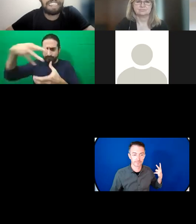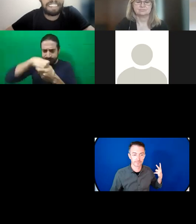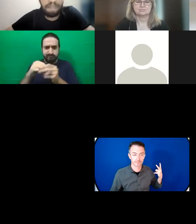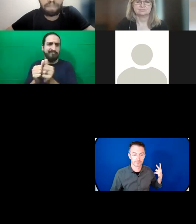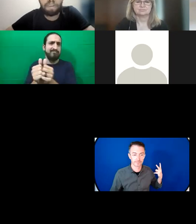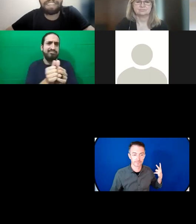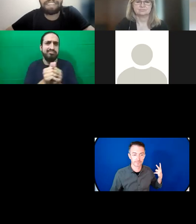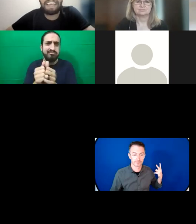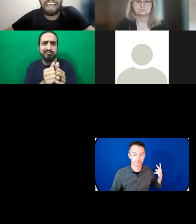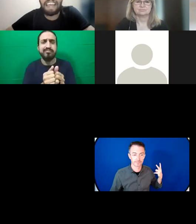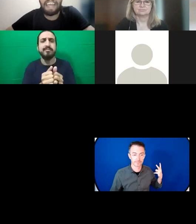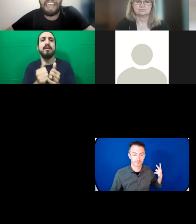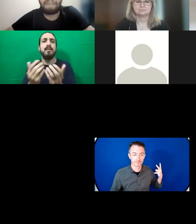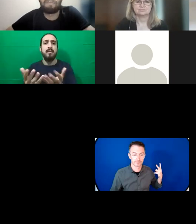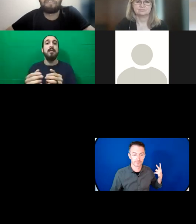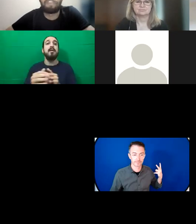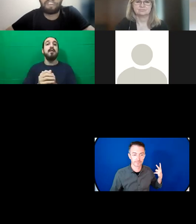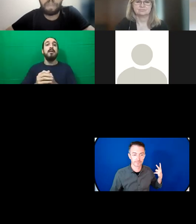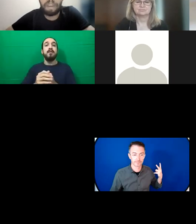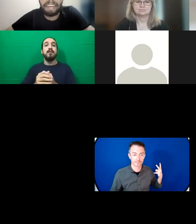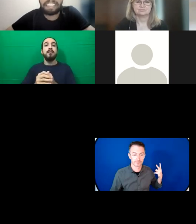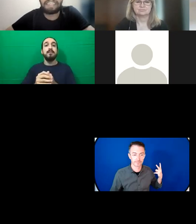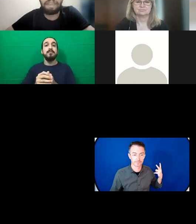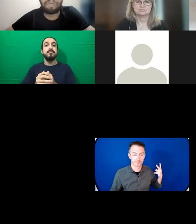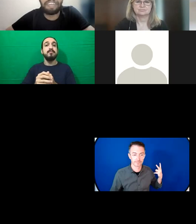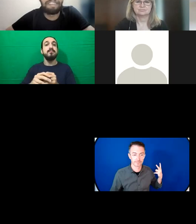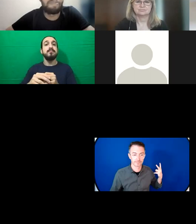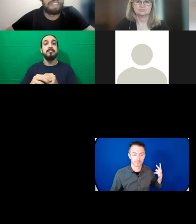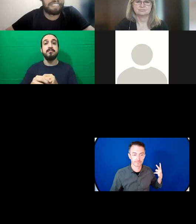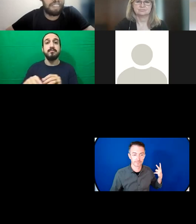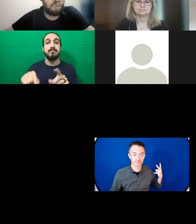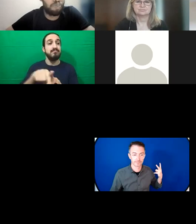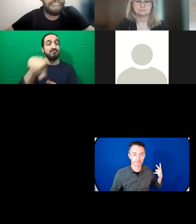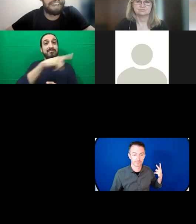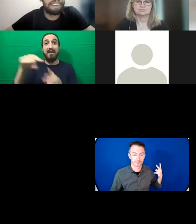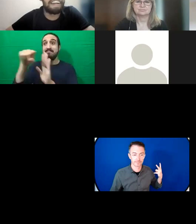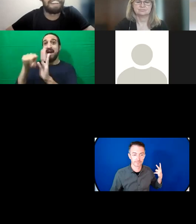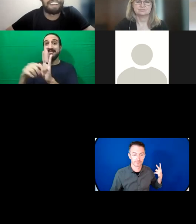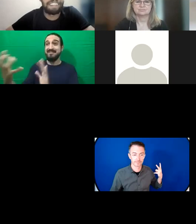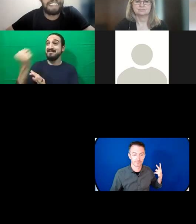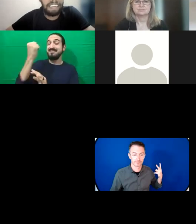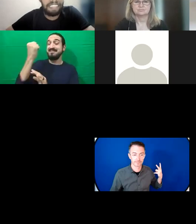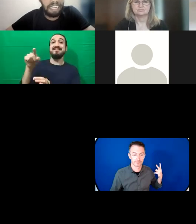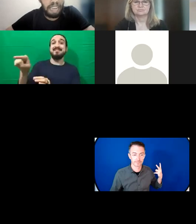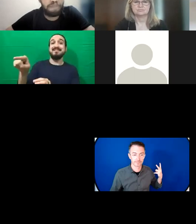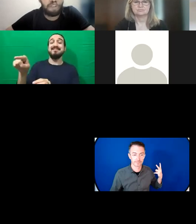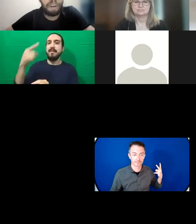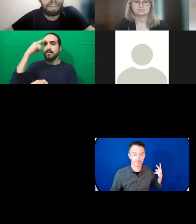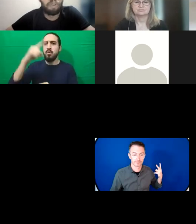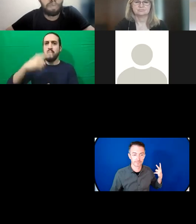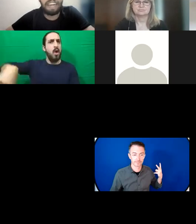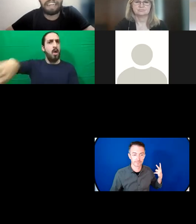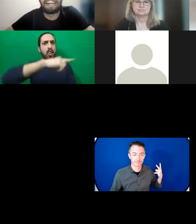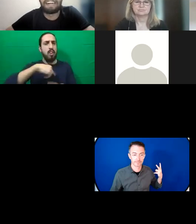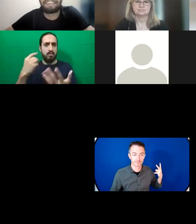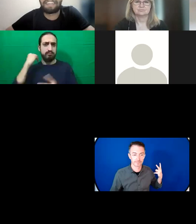leverage climate policies and above all from connection between individuals to make real difference in the lives of